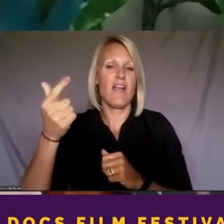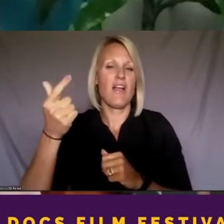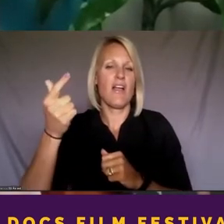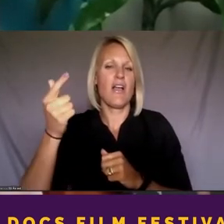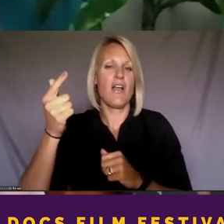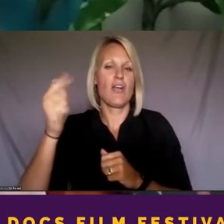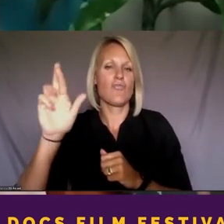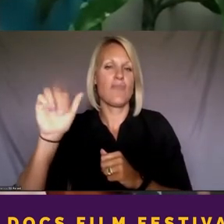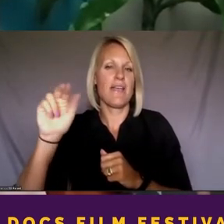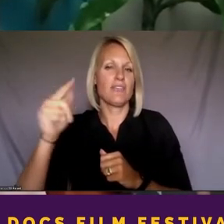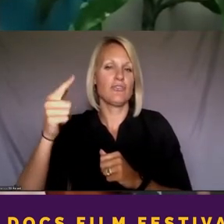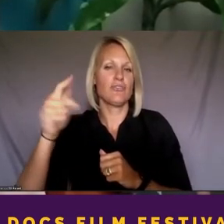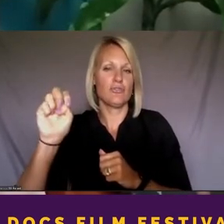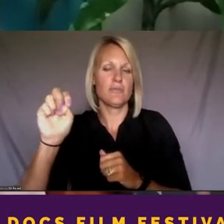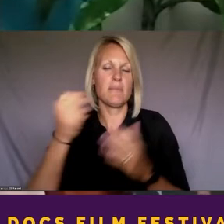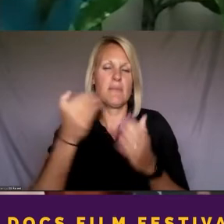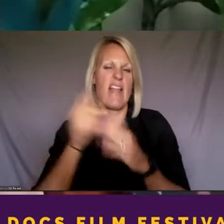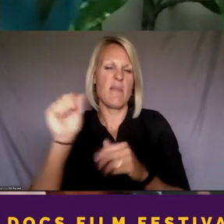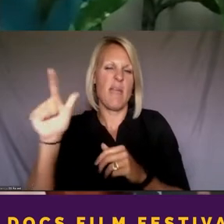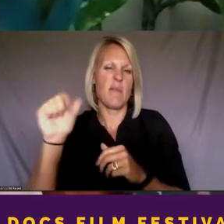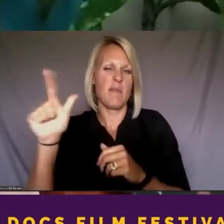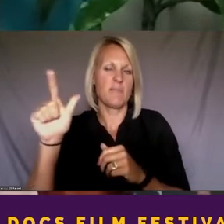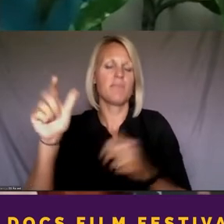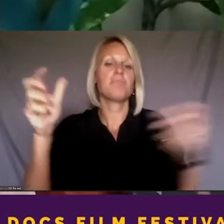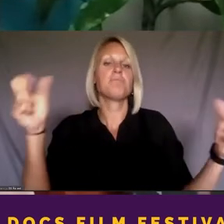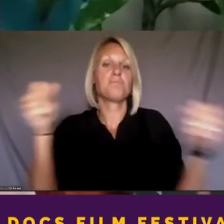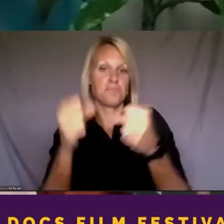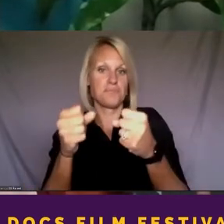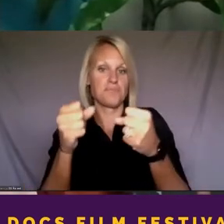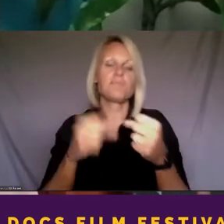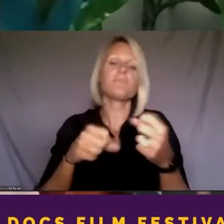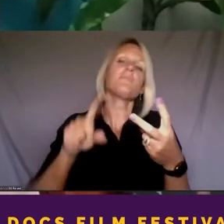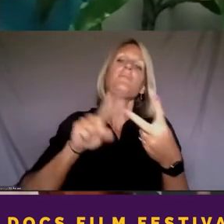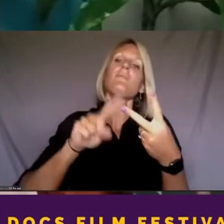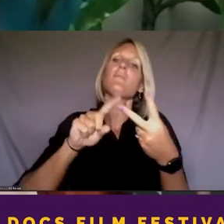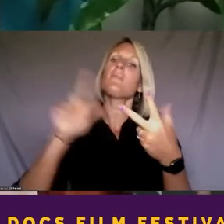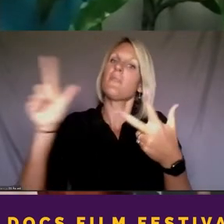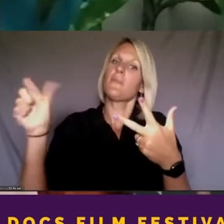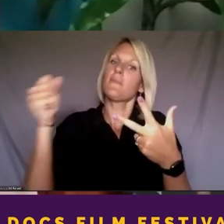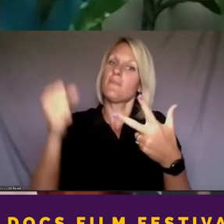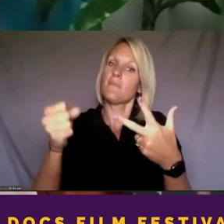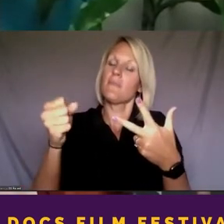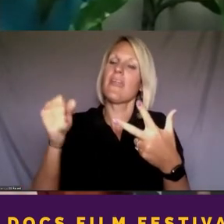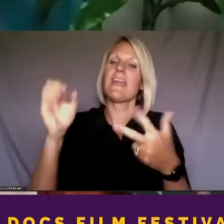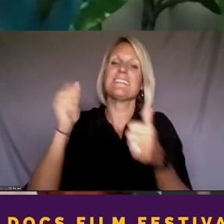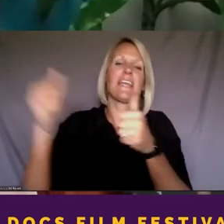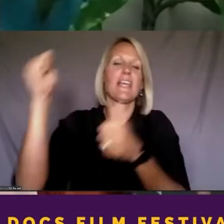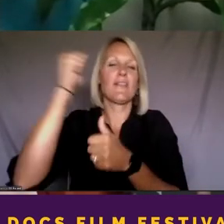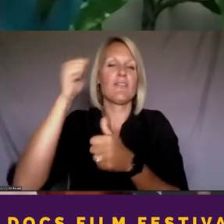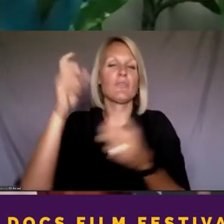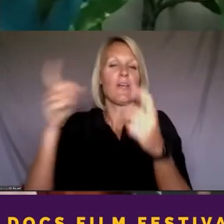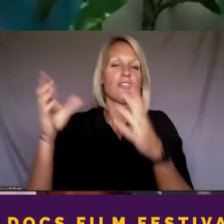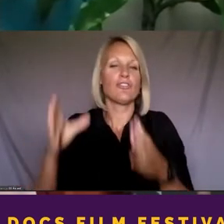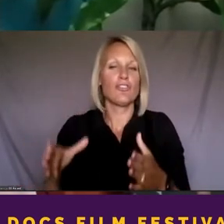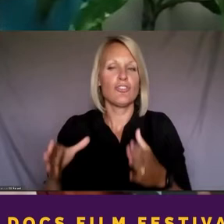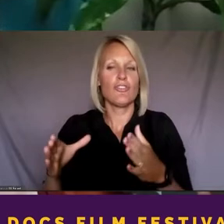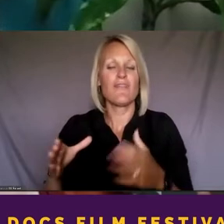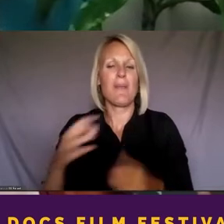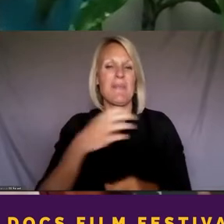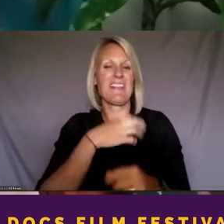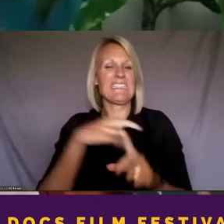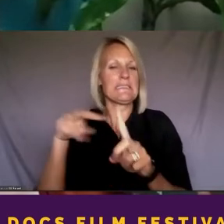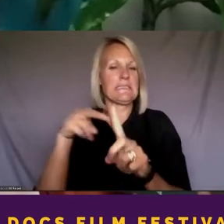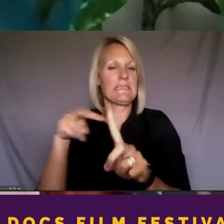Alabama, and then the executive director of Atlanta Policing Alternatives and Diversion Initiative